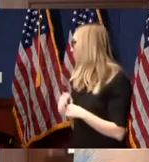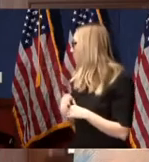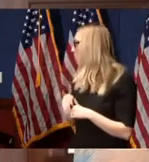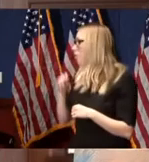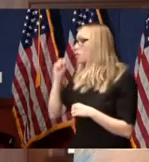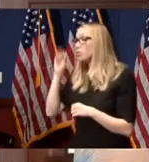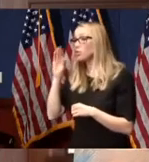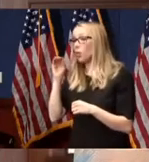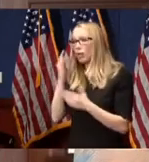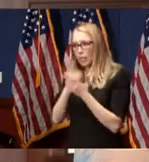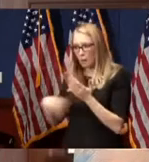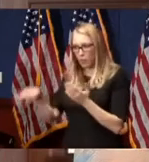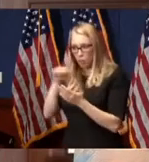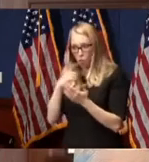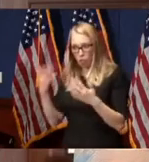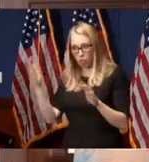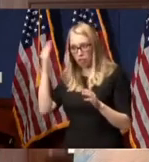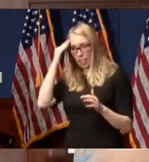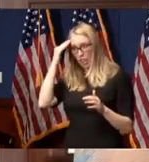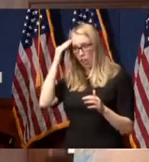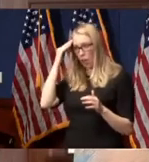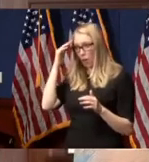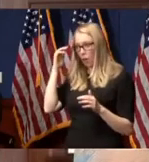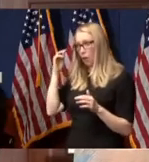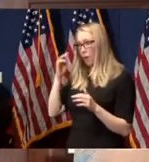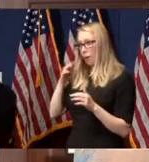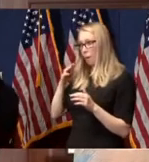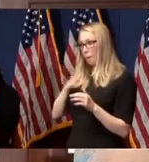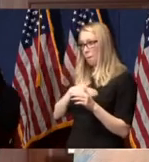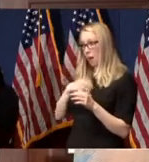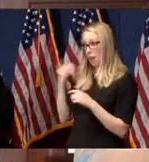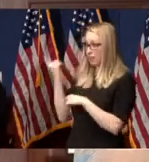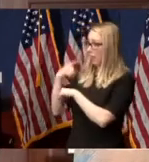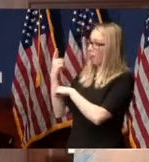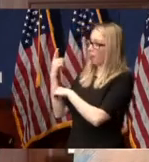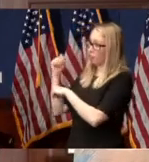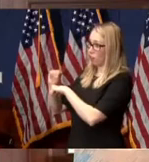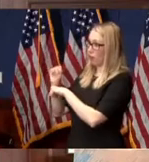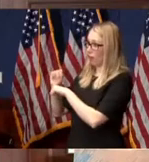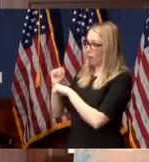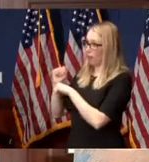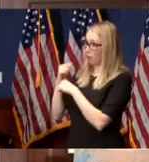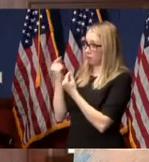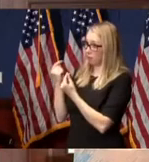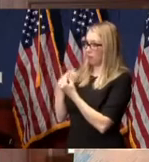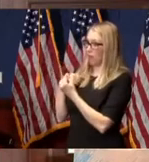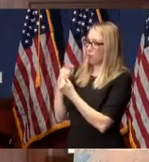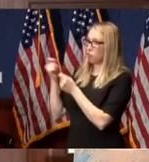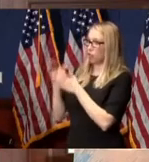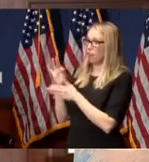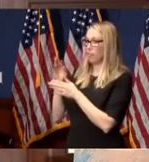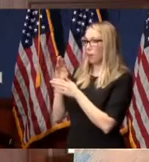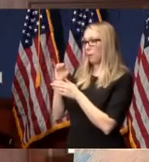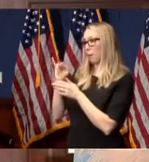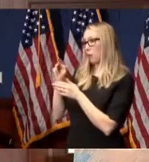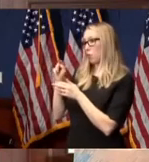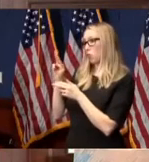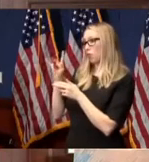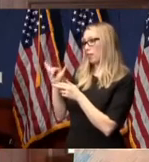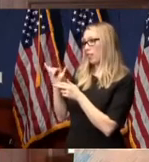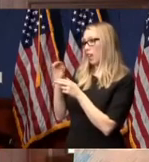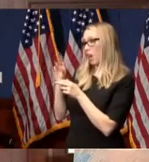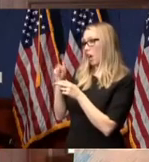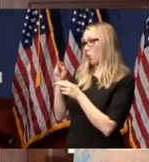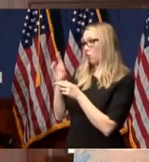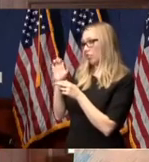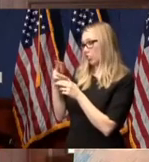Okay, so some of y'all know that my day job is Director of Minority Outreach for